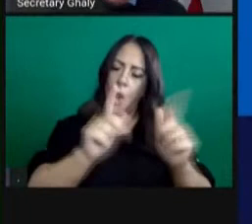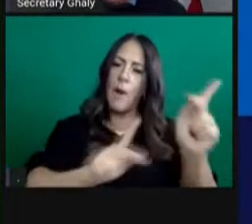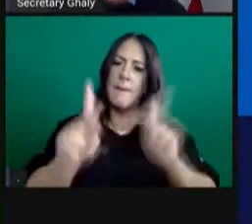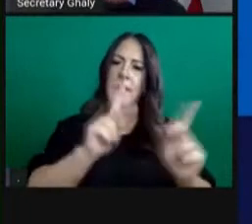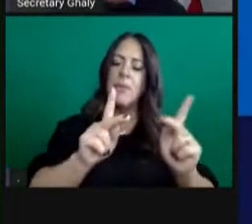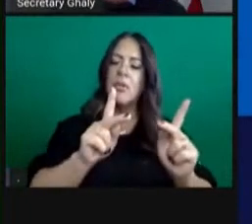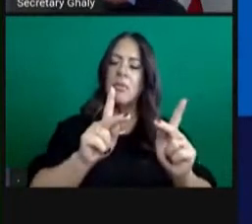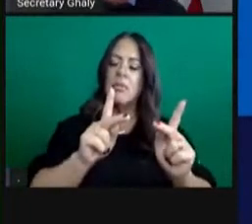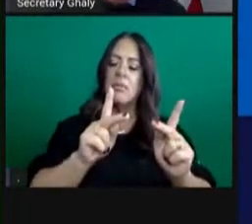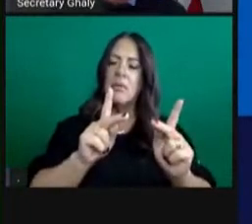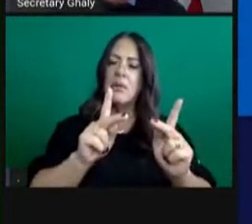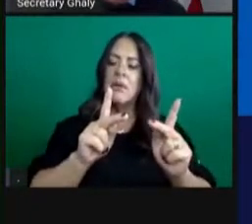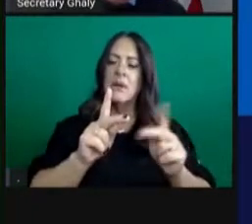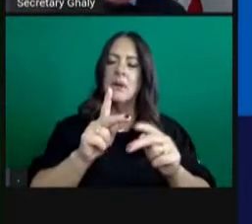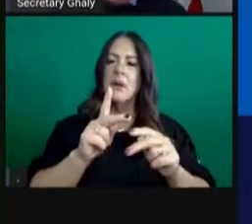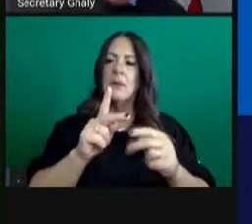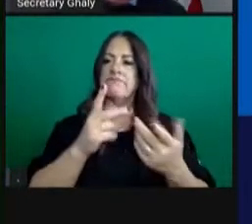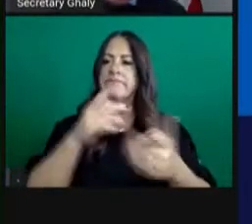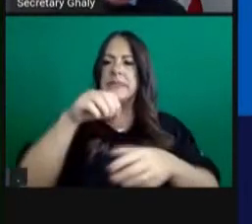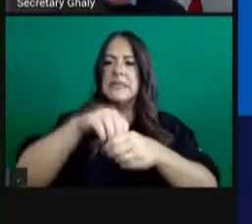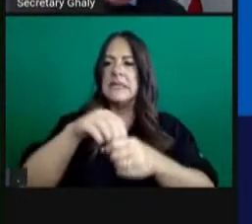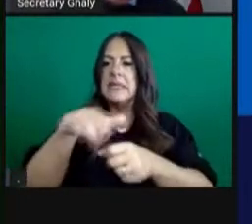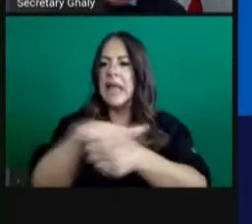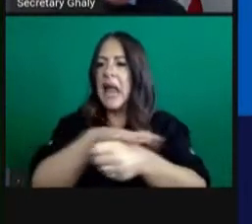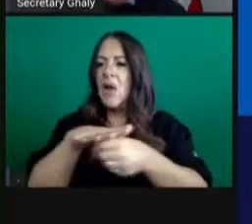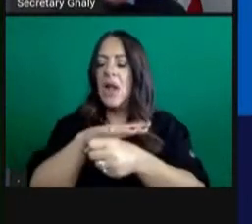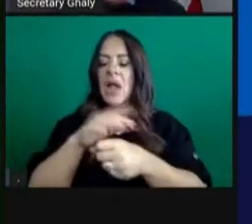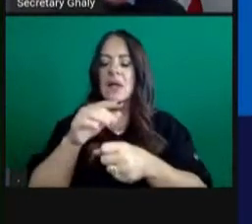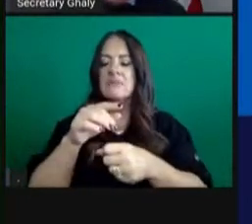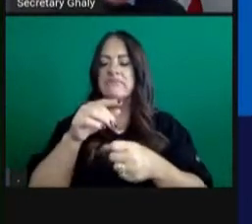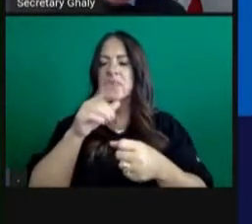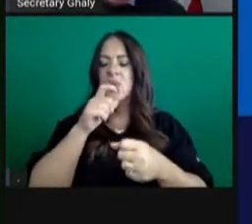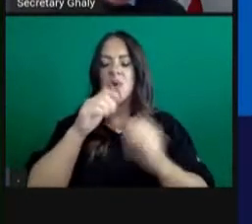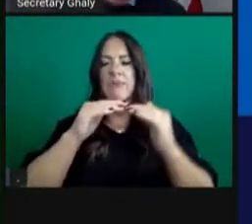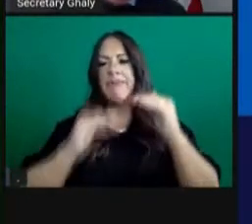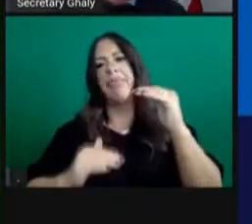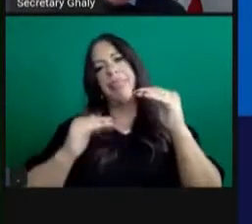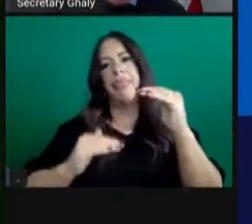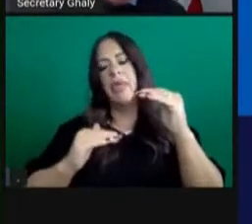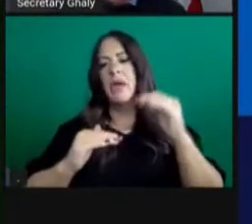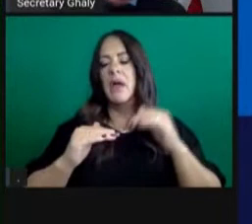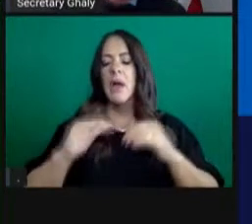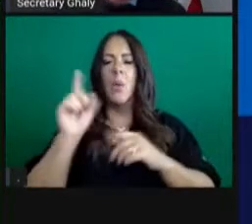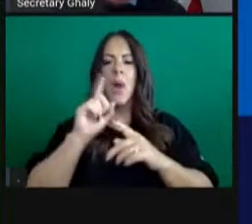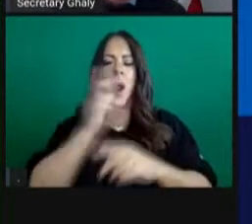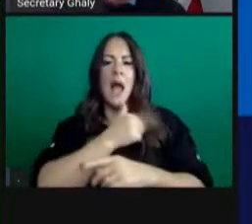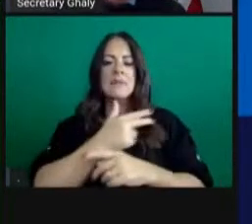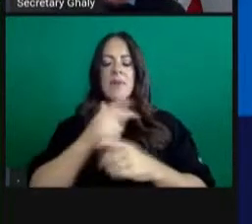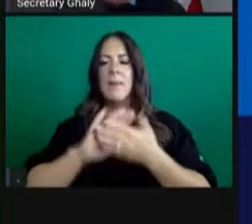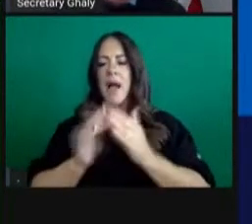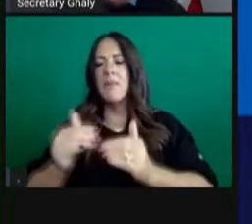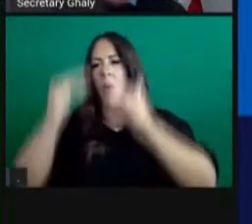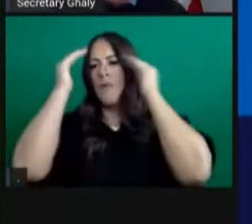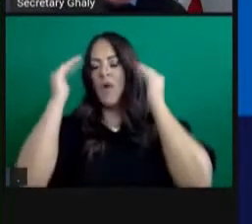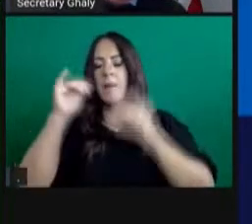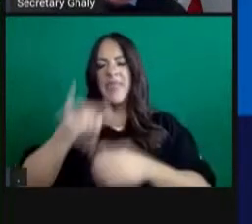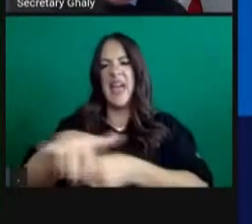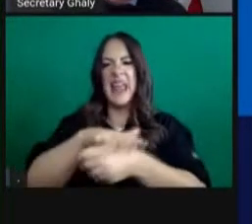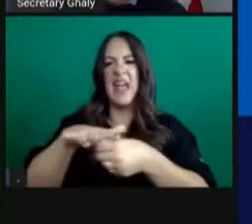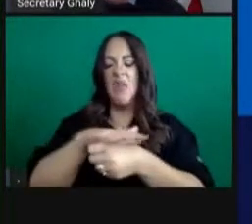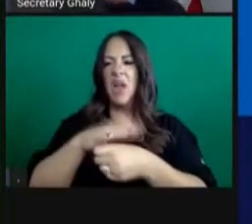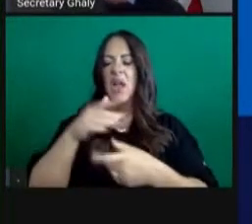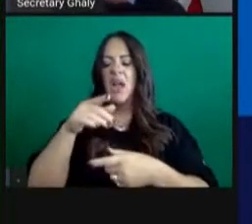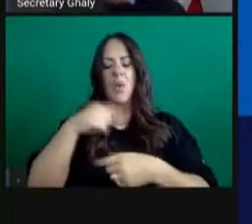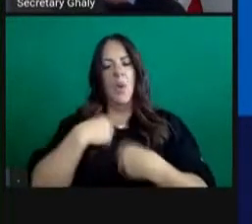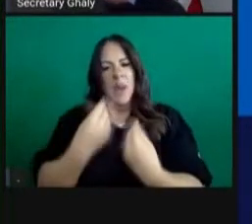in underserved lower resource communities, places where hospitals are overwhelmed, that we give some of